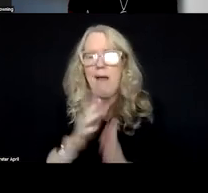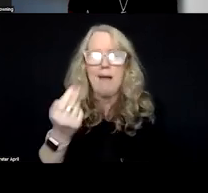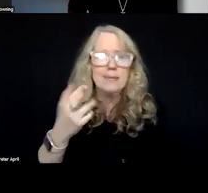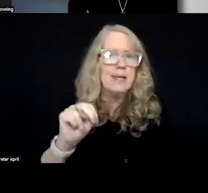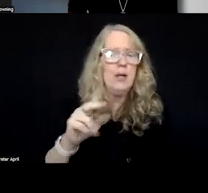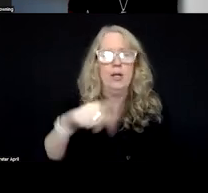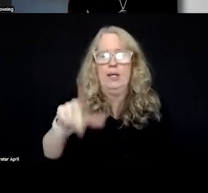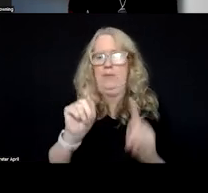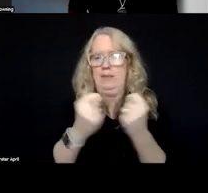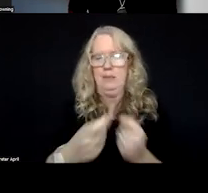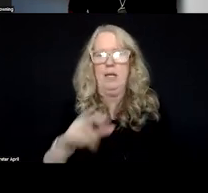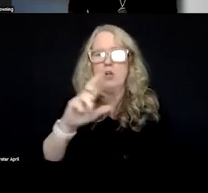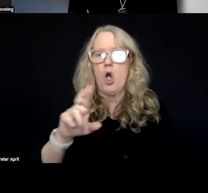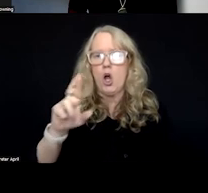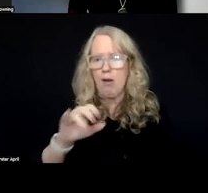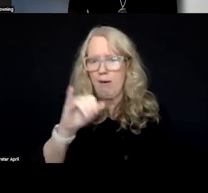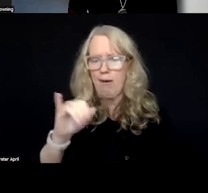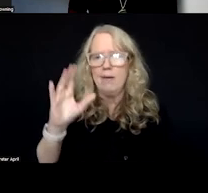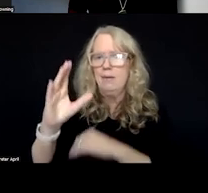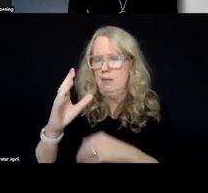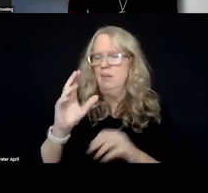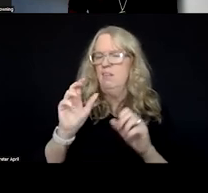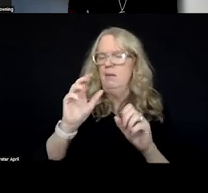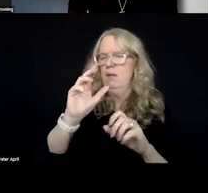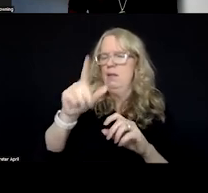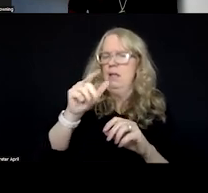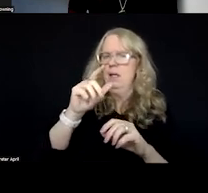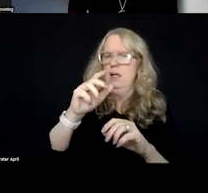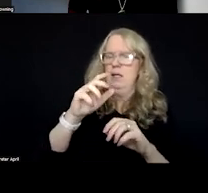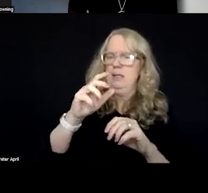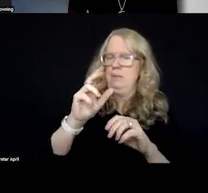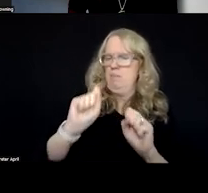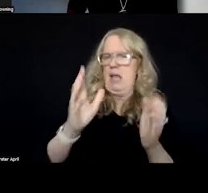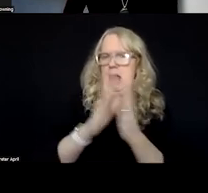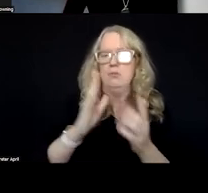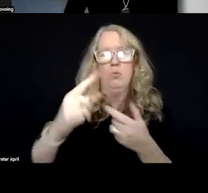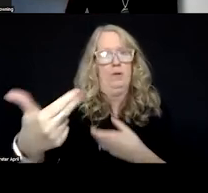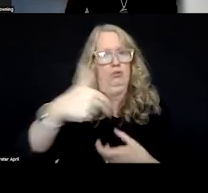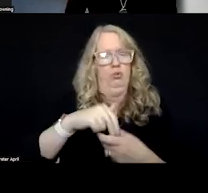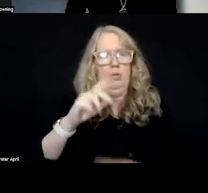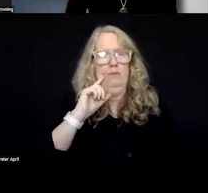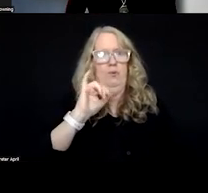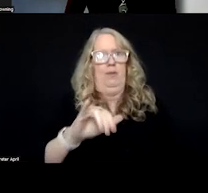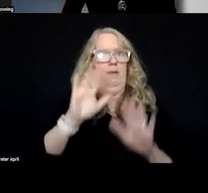team at RI International. But I hope folks will join us for that great event.